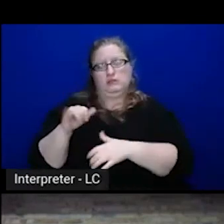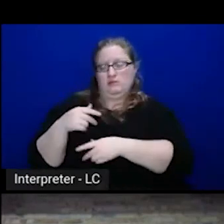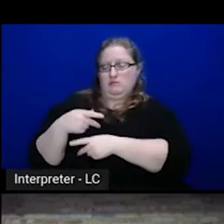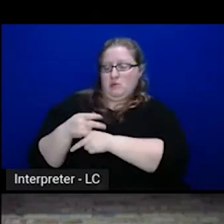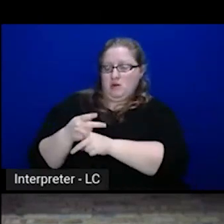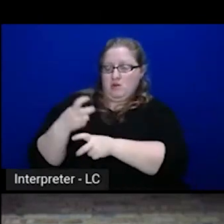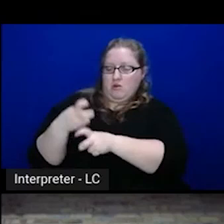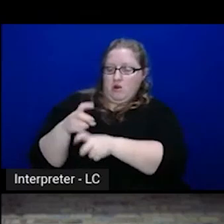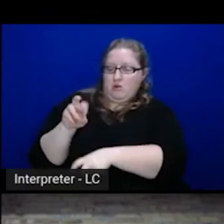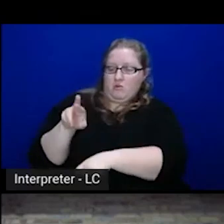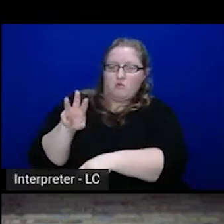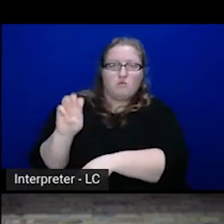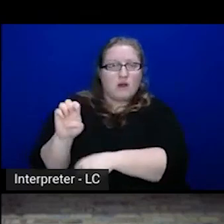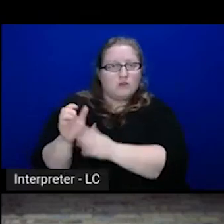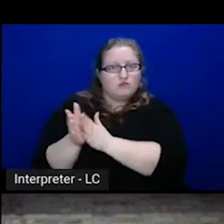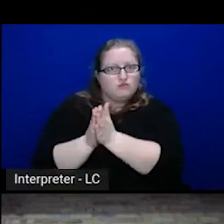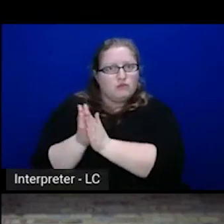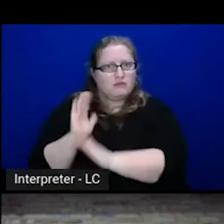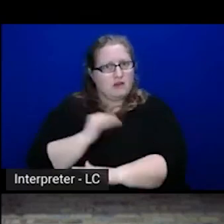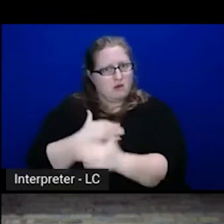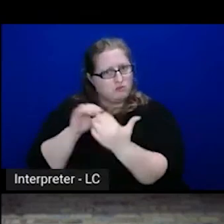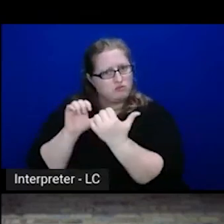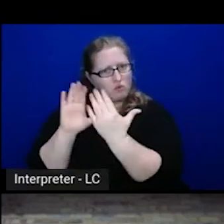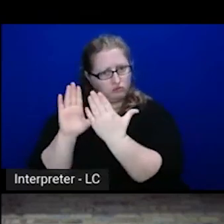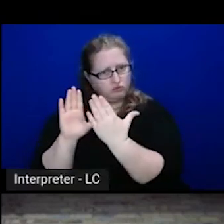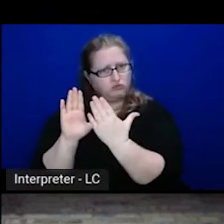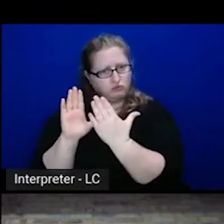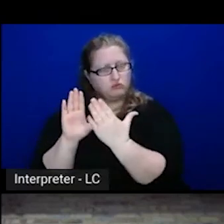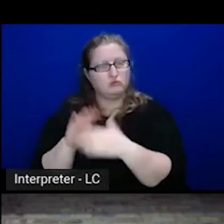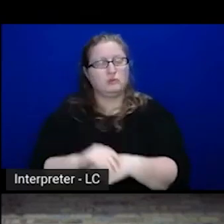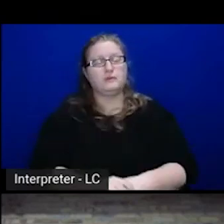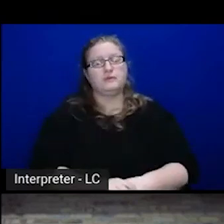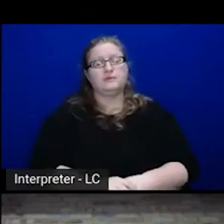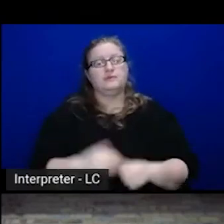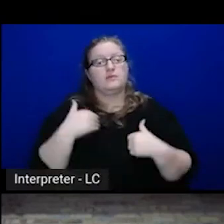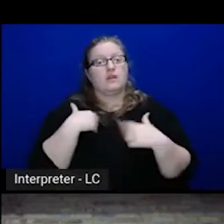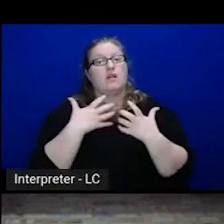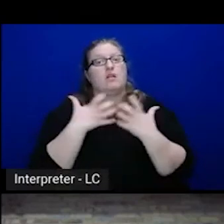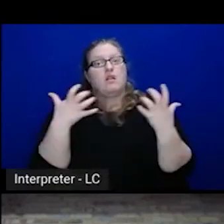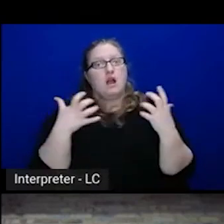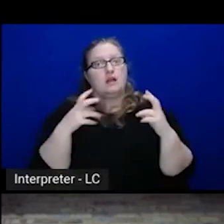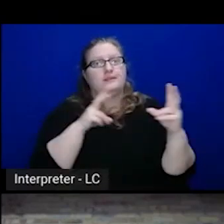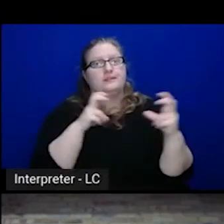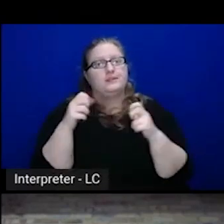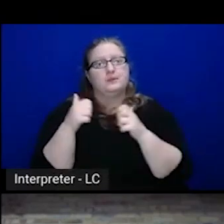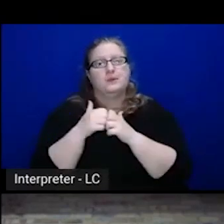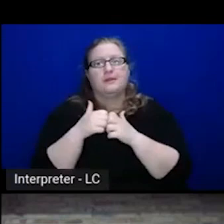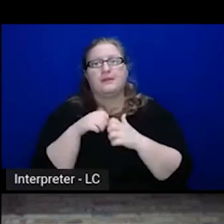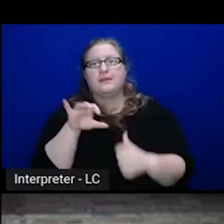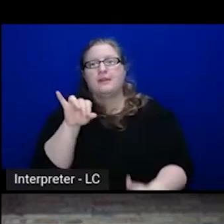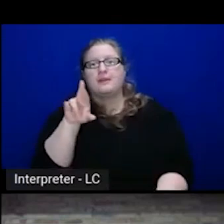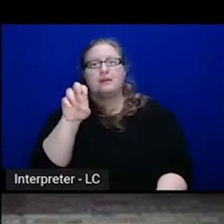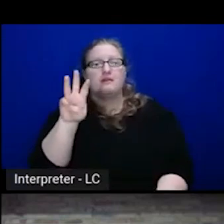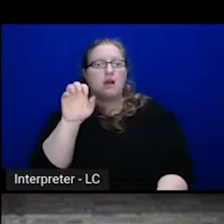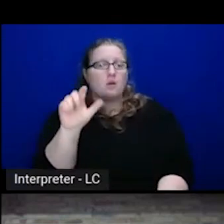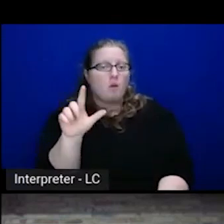It's kind of how we were approaching it. We had a lot of issues with firewall rules sprawl.